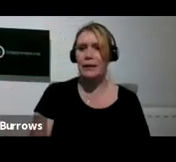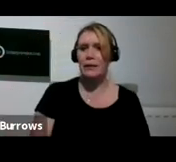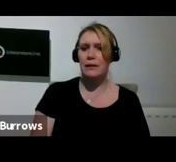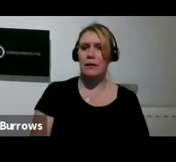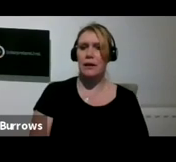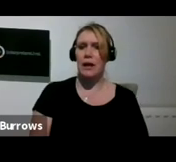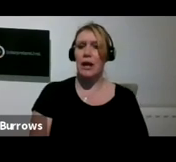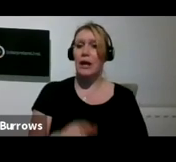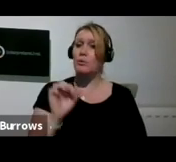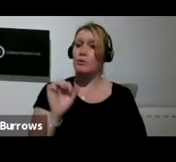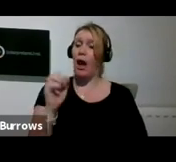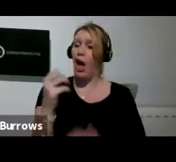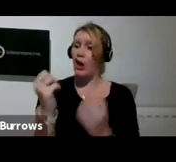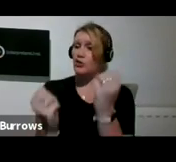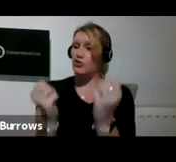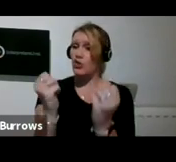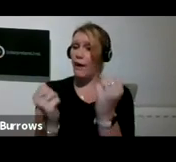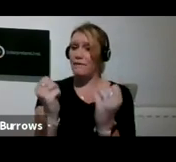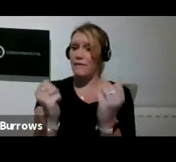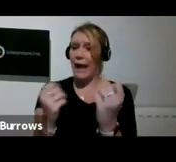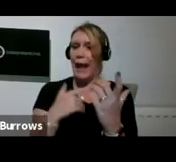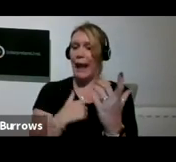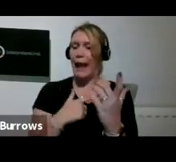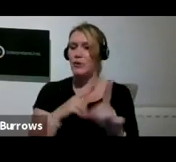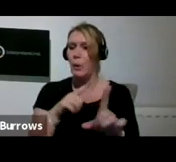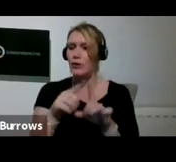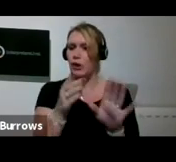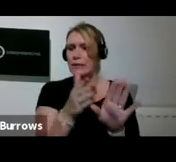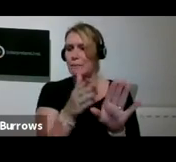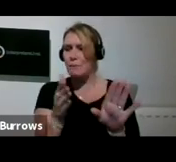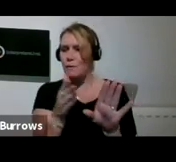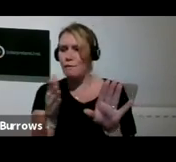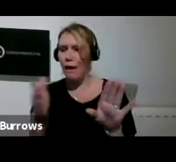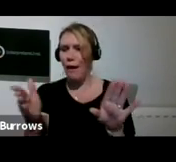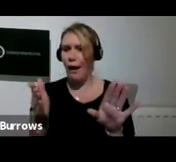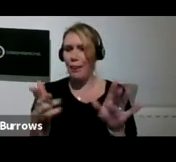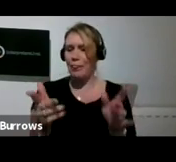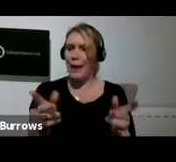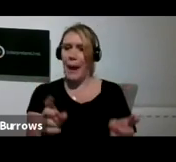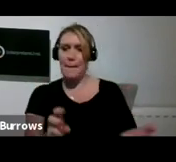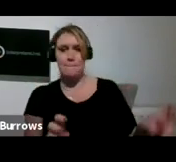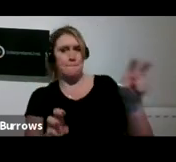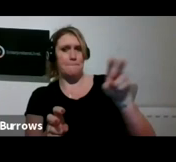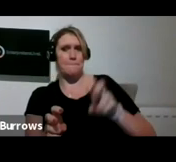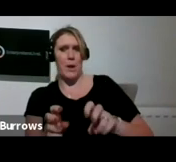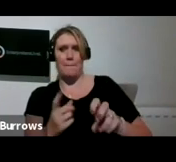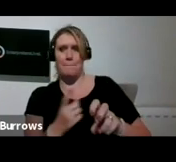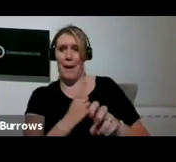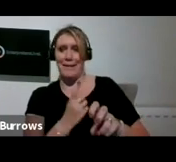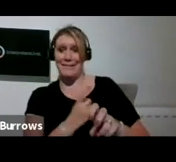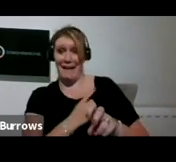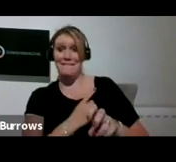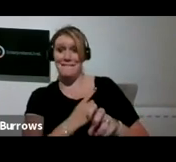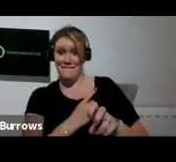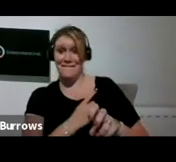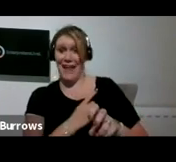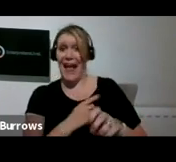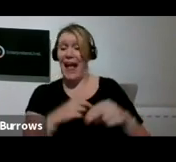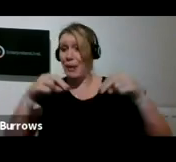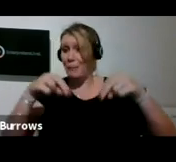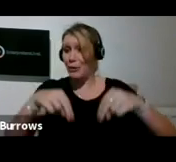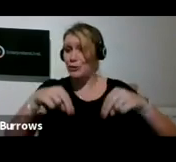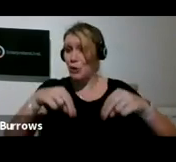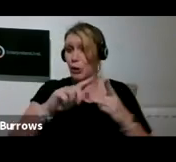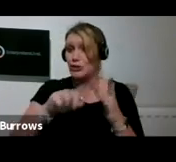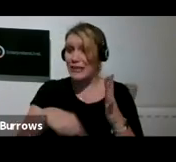a little bit and managed to fit me in the passenger seat with my dog Jessica on my knee and the wind blowing my scarf and doing a big thumbs up.